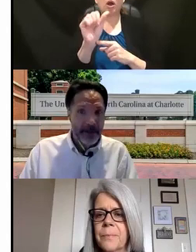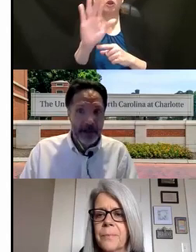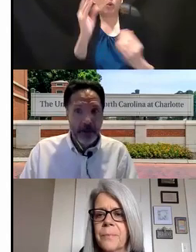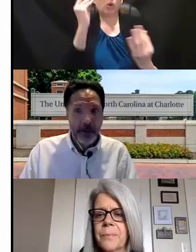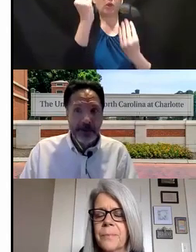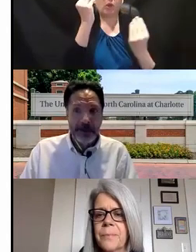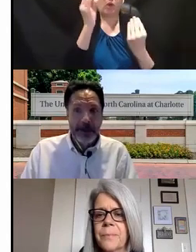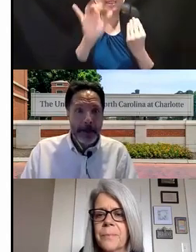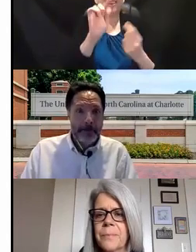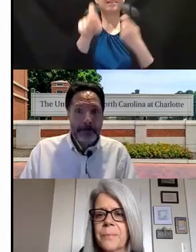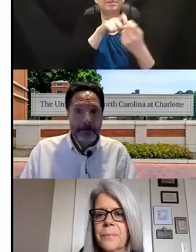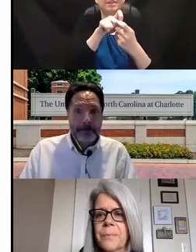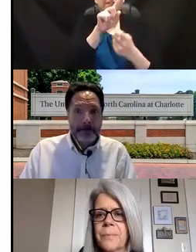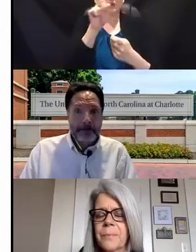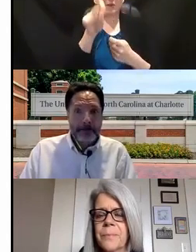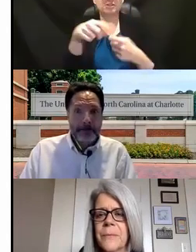on that particular question?